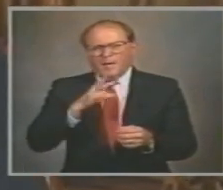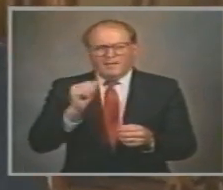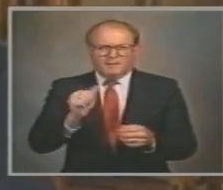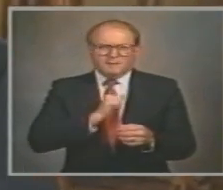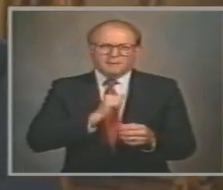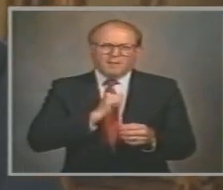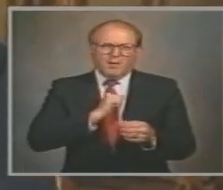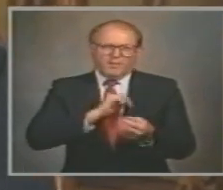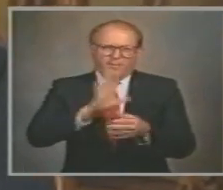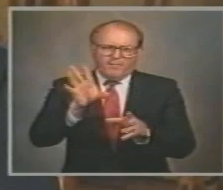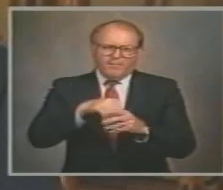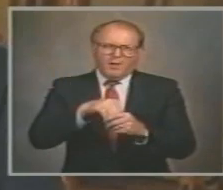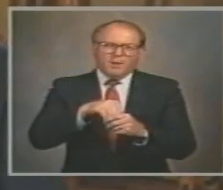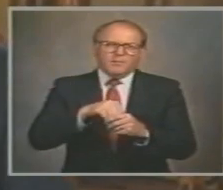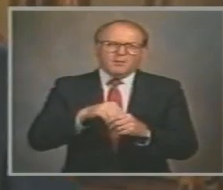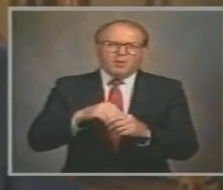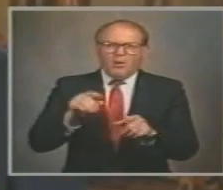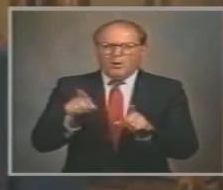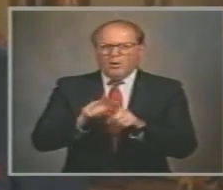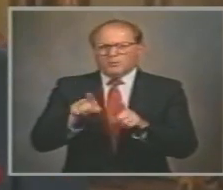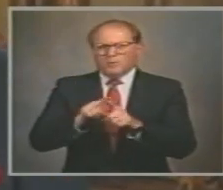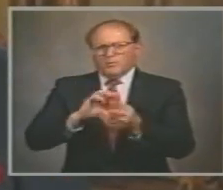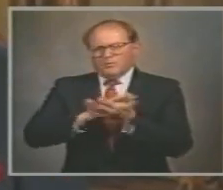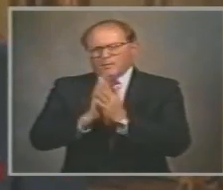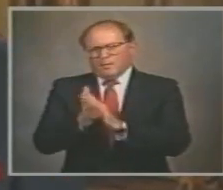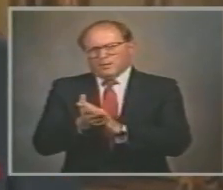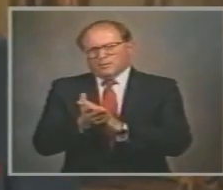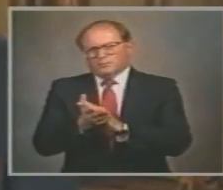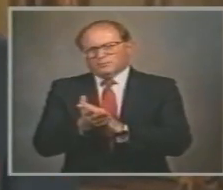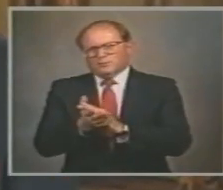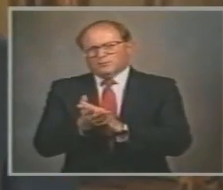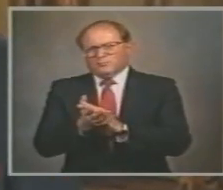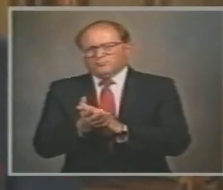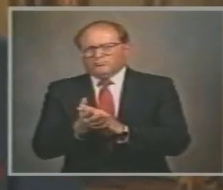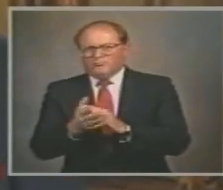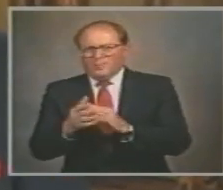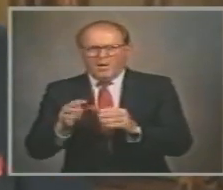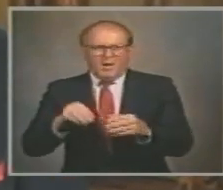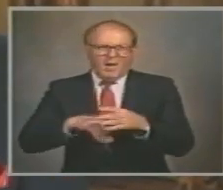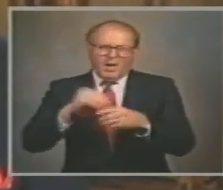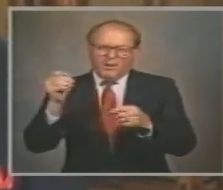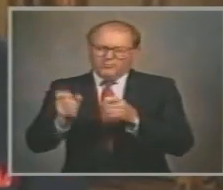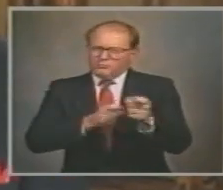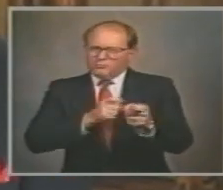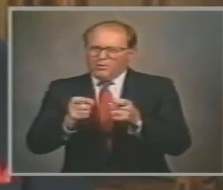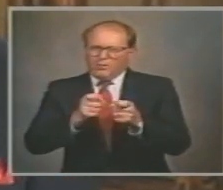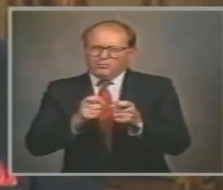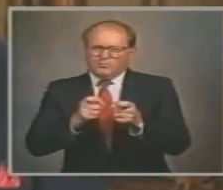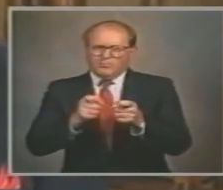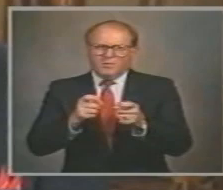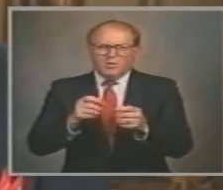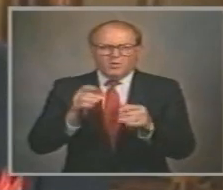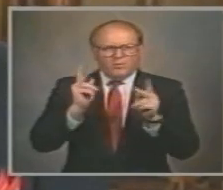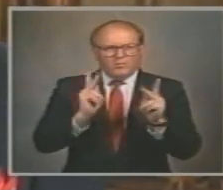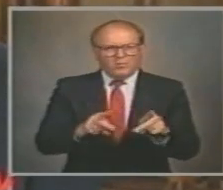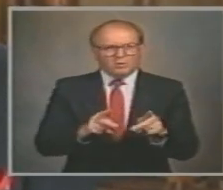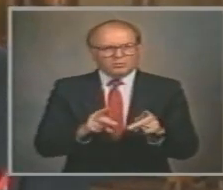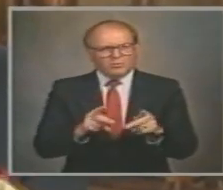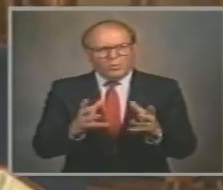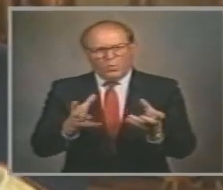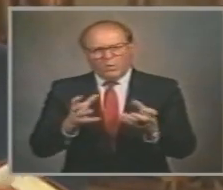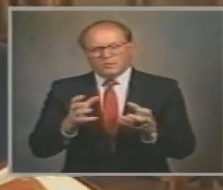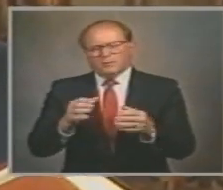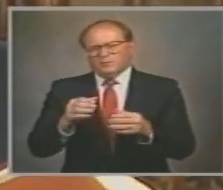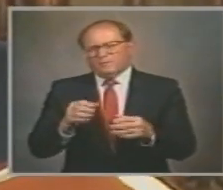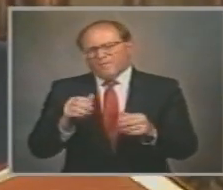-indulgence, she said, in turn soon becomes unbridled. The self-indulgent pursuit of